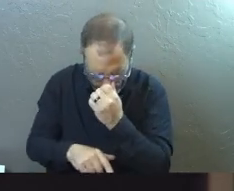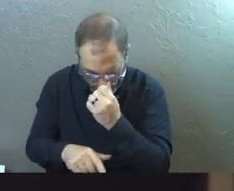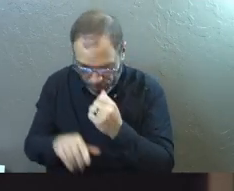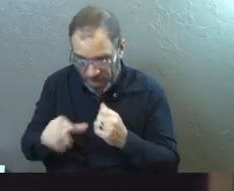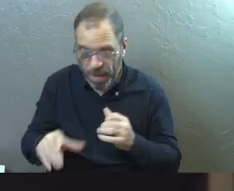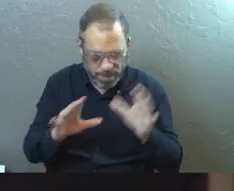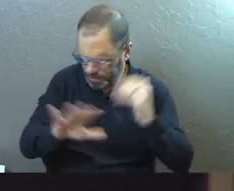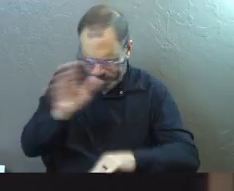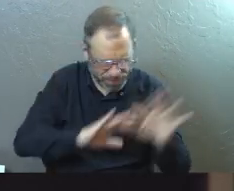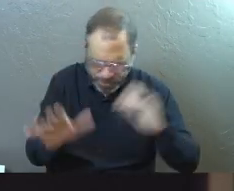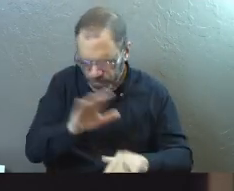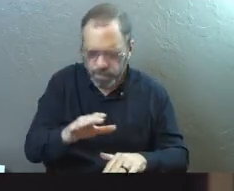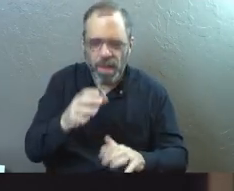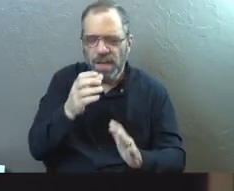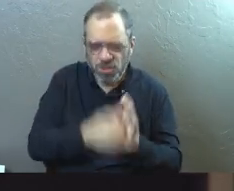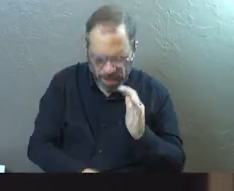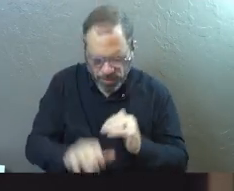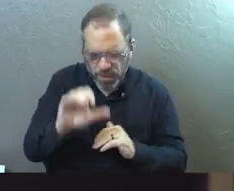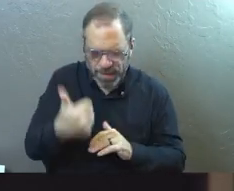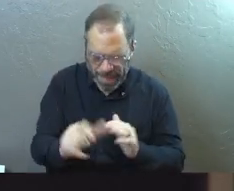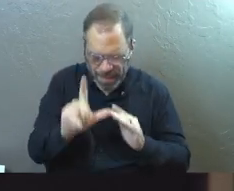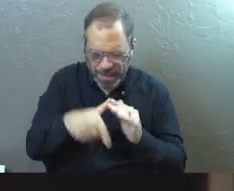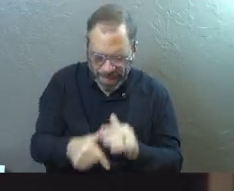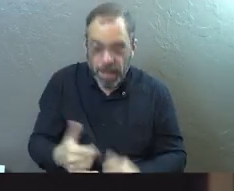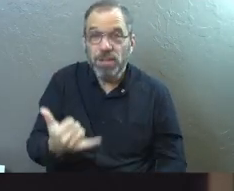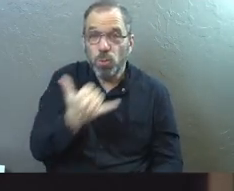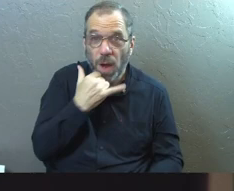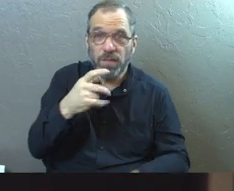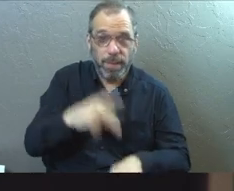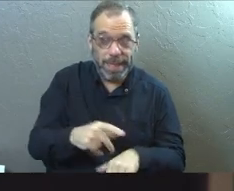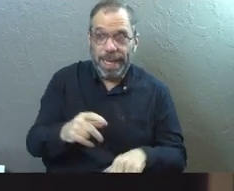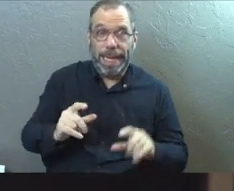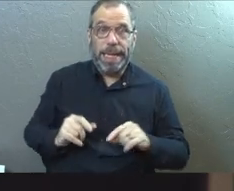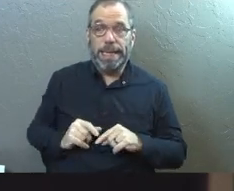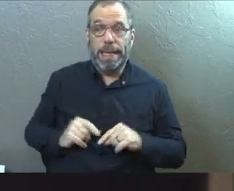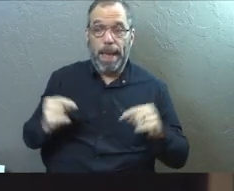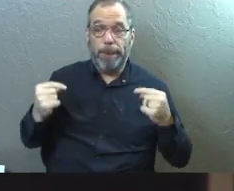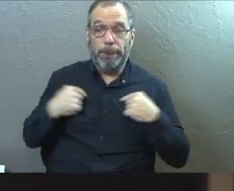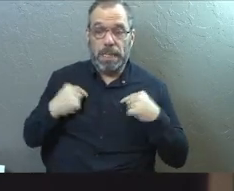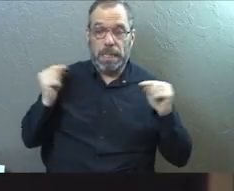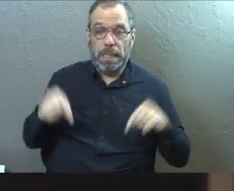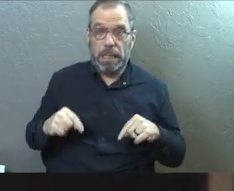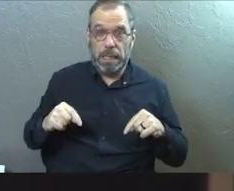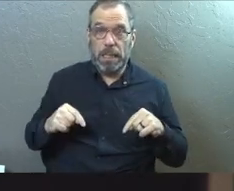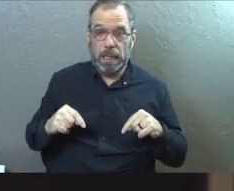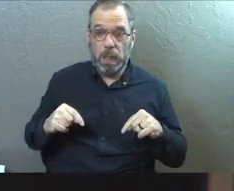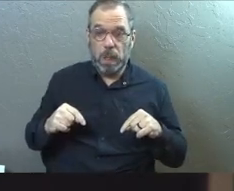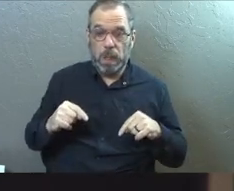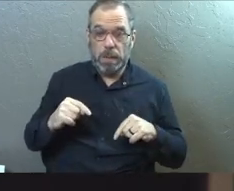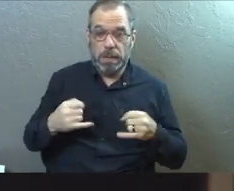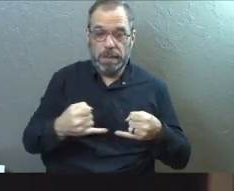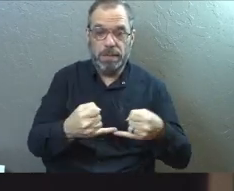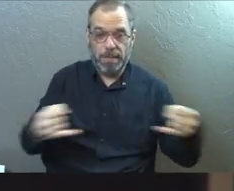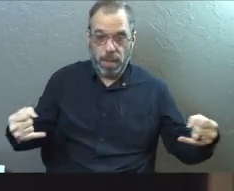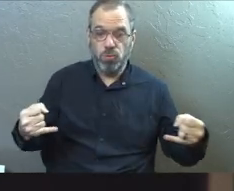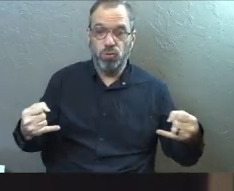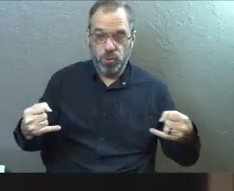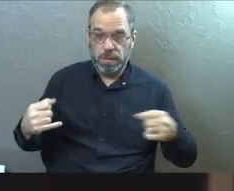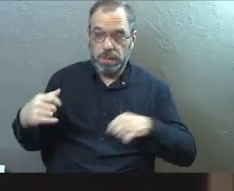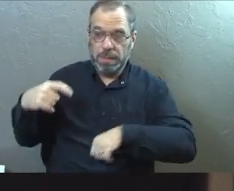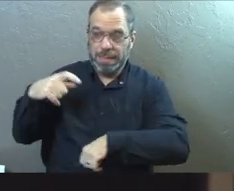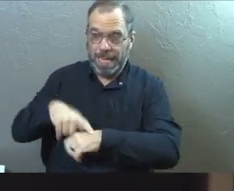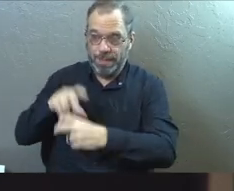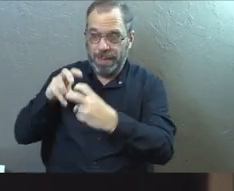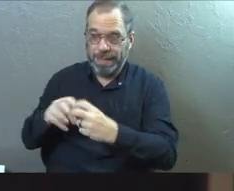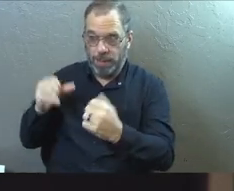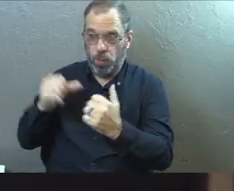He voices, I'm sorry, here in chapter 10 that it's wrong for him. He's like, I'm not supposed to cross this boundary that's been set for me to come in and spend time